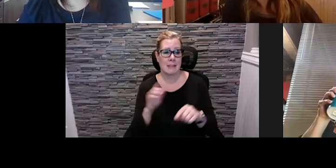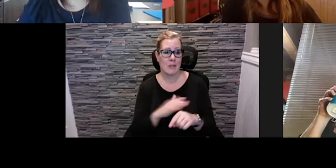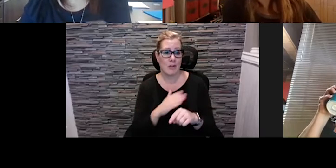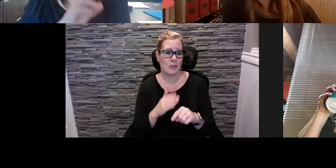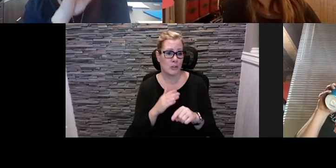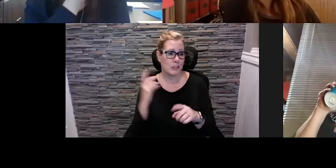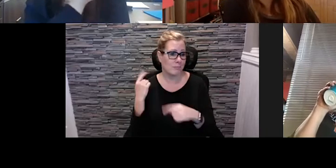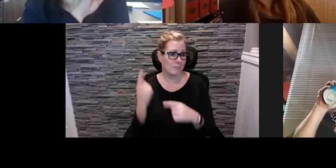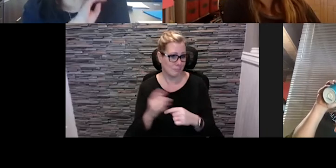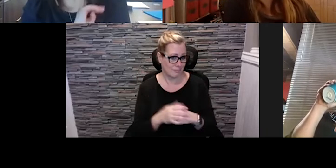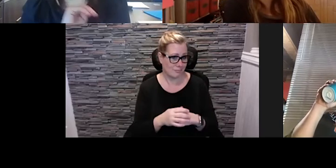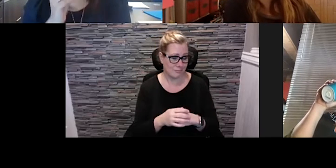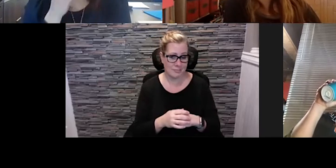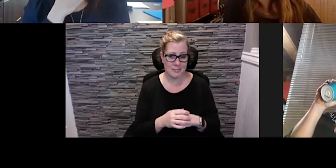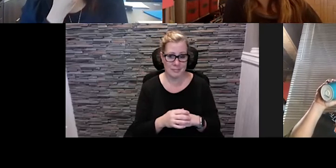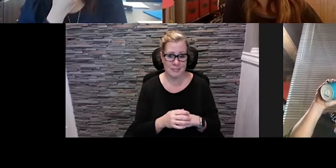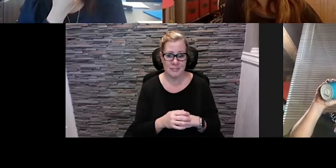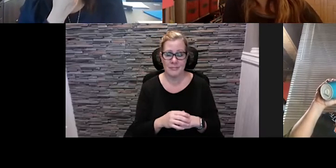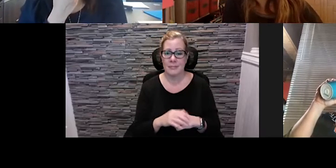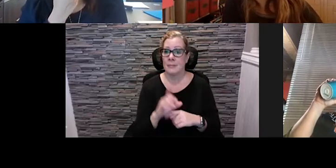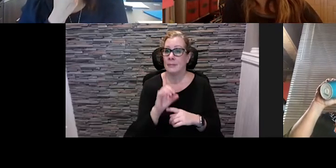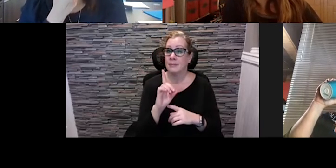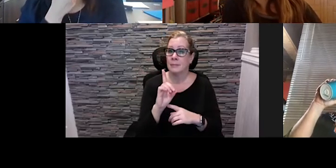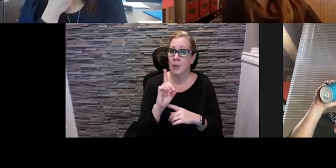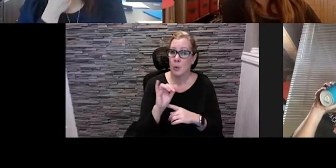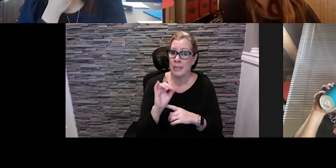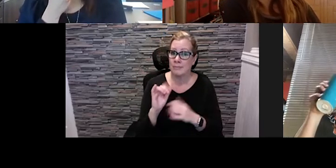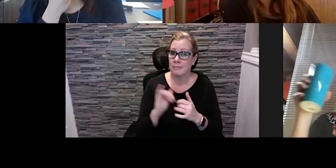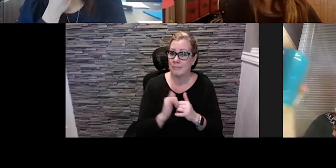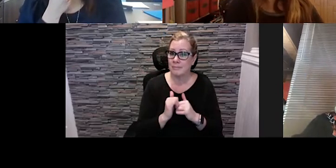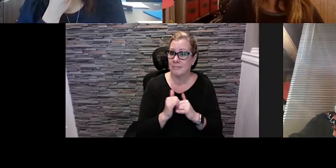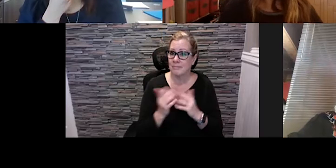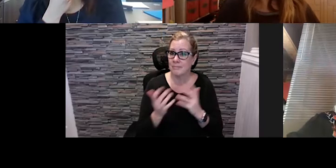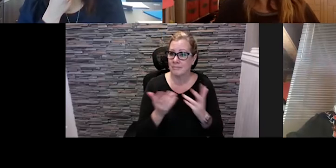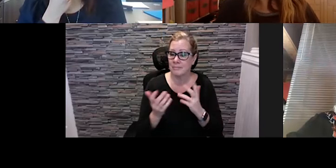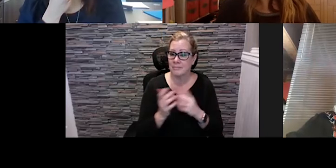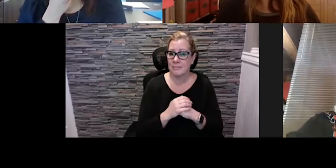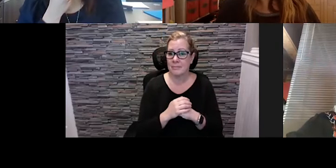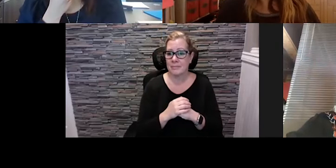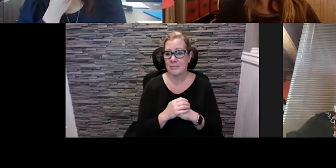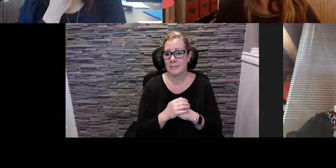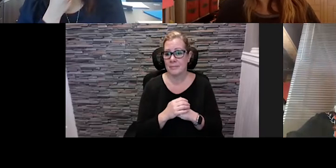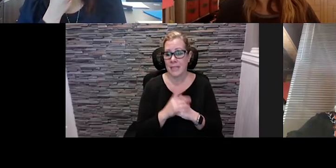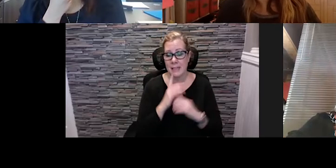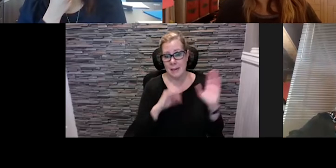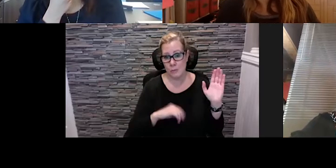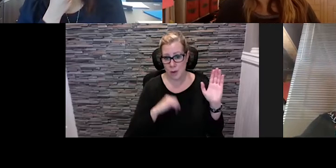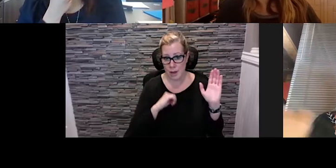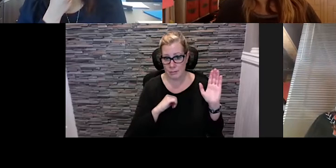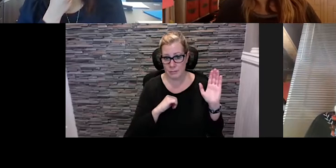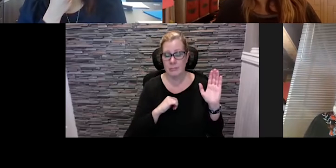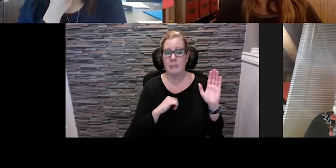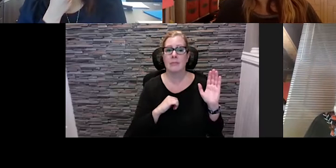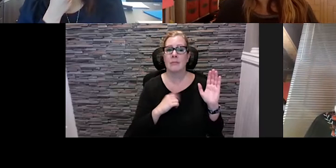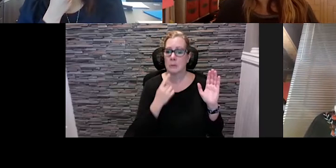so we did this all you know i summed it up just recently um and proud to say that we did it all covid